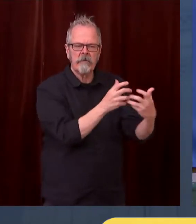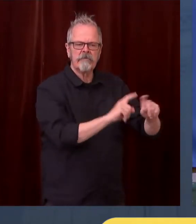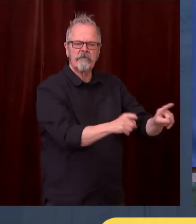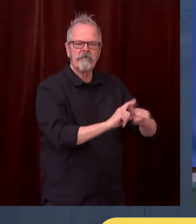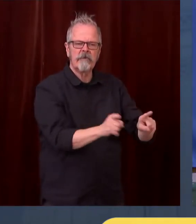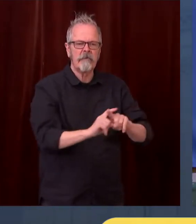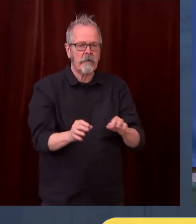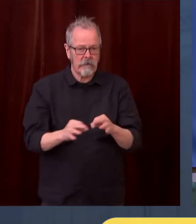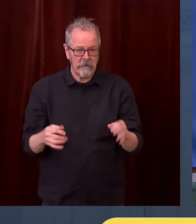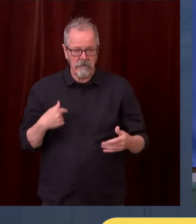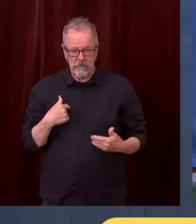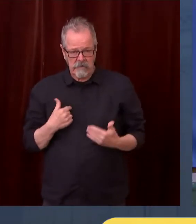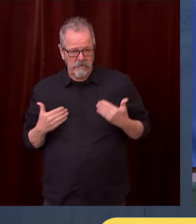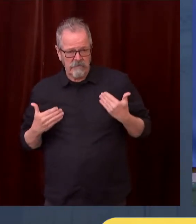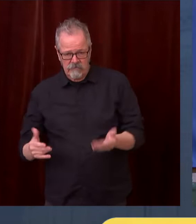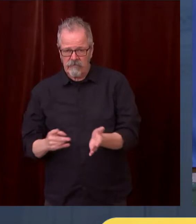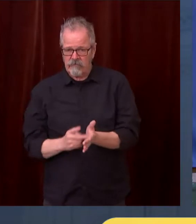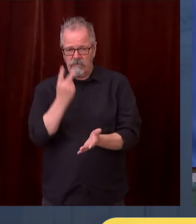both sides of the state.